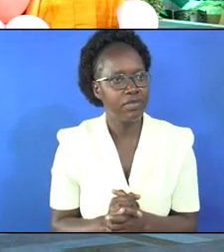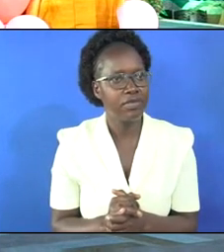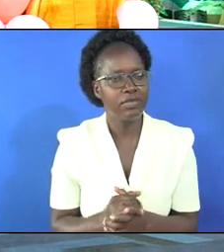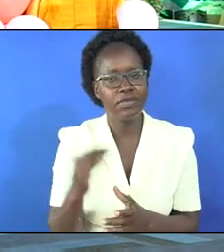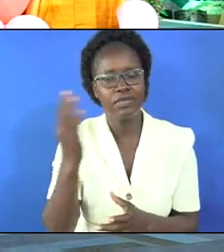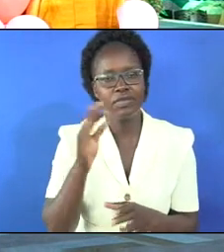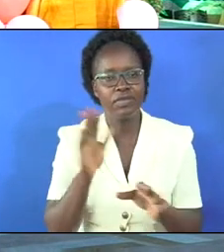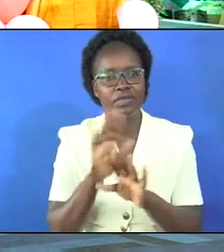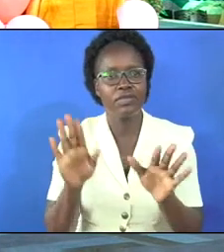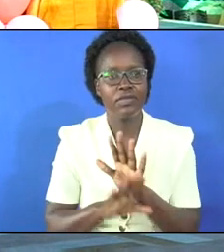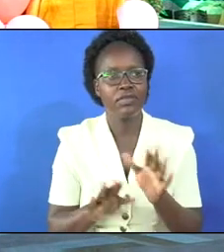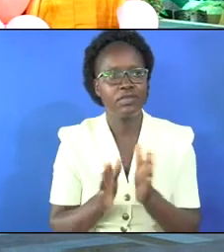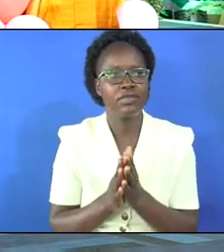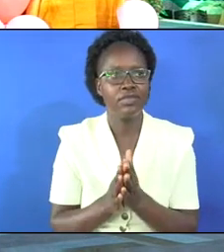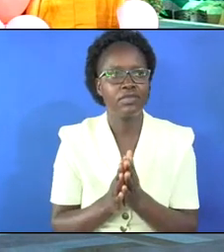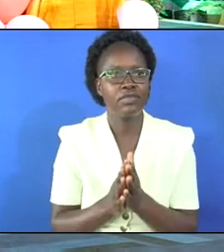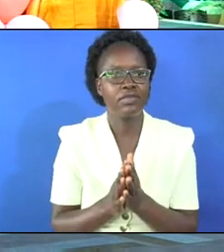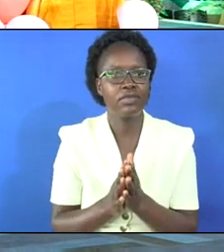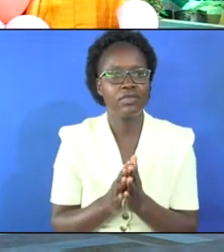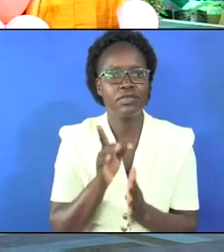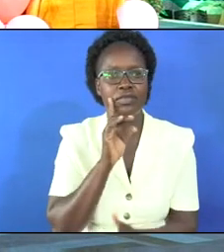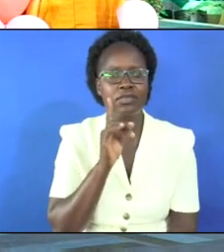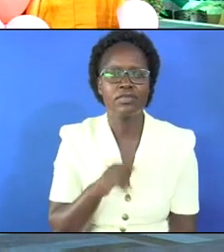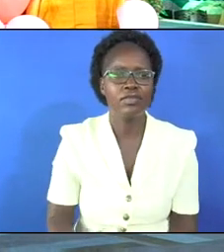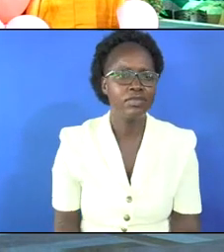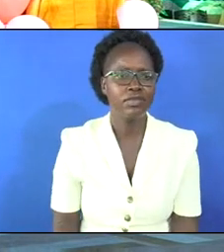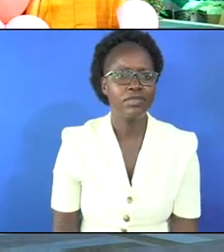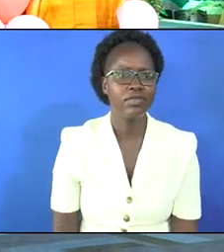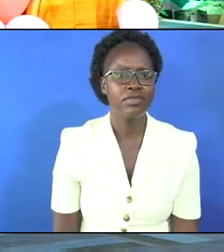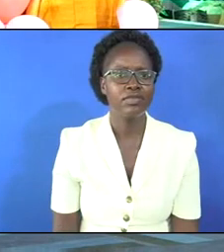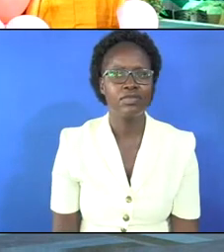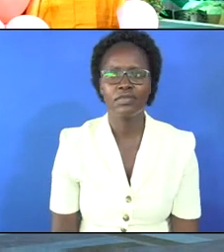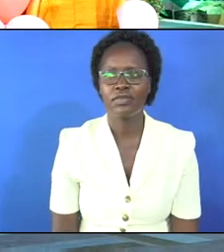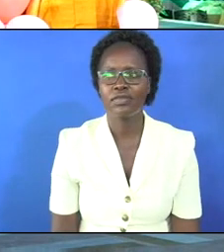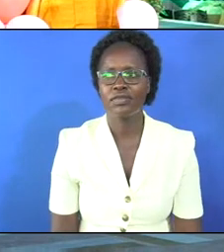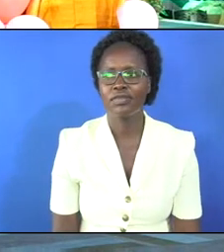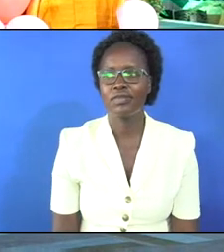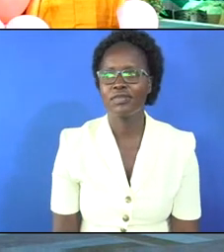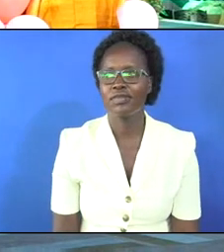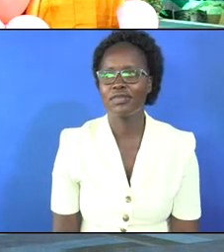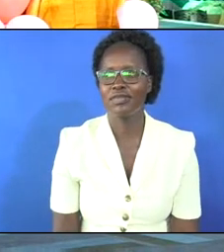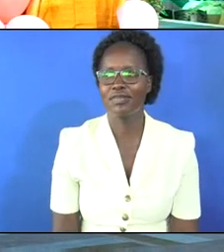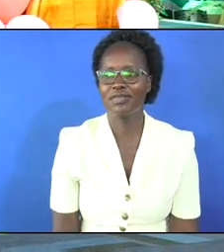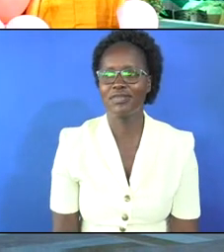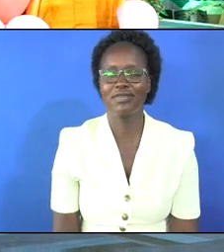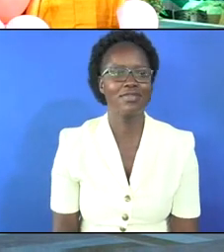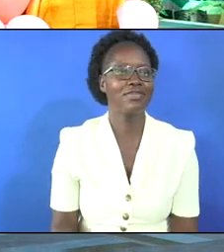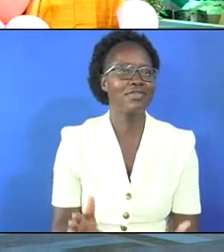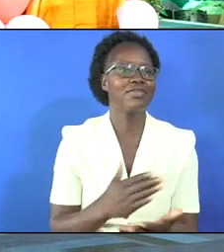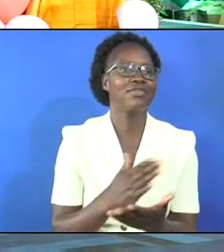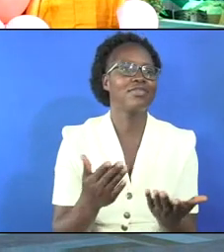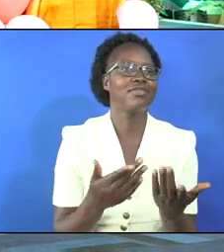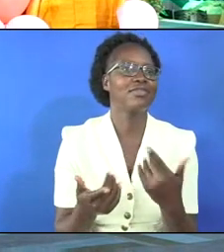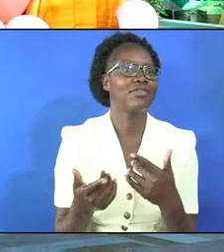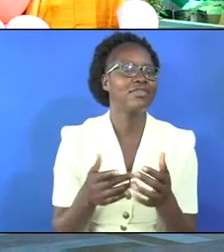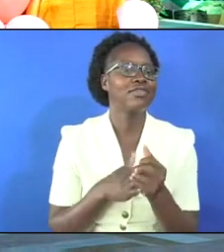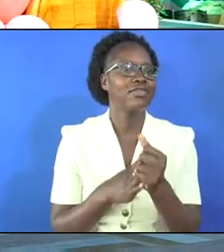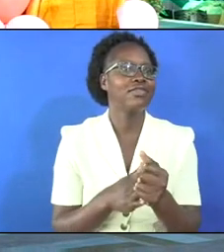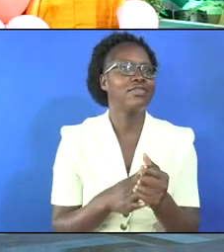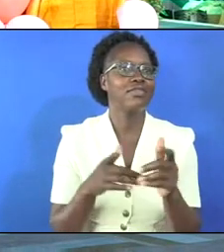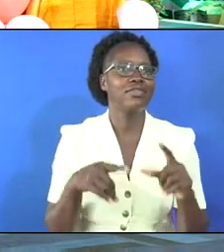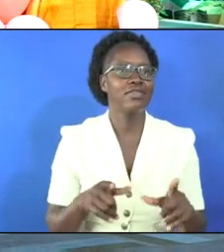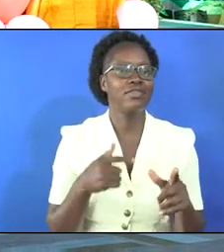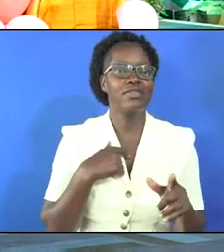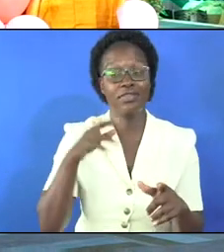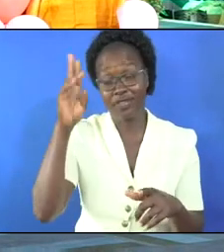preach everything what will you preach today or even tomorrow so i will stop at that point even as choristers are singing here but